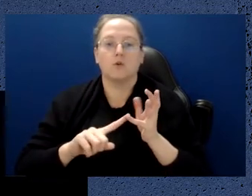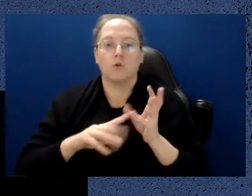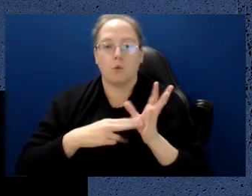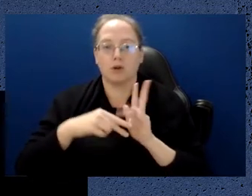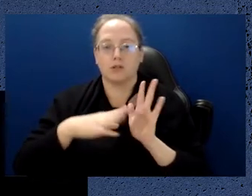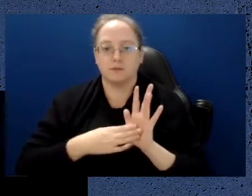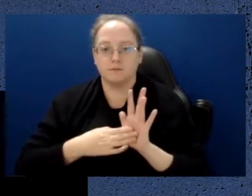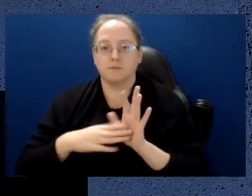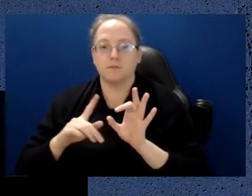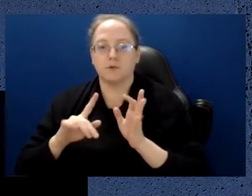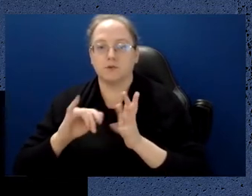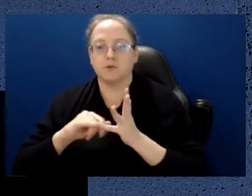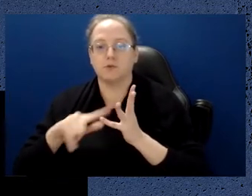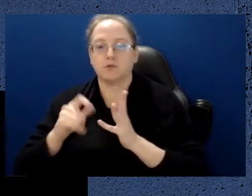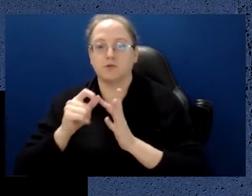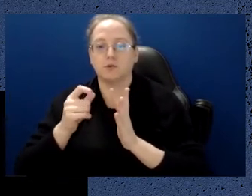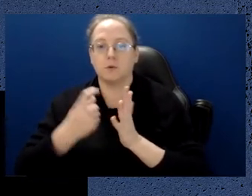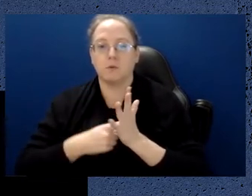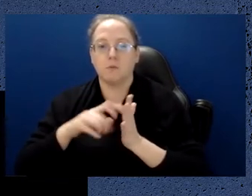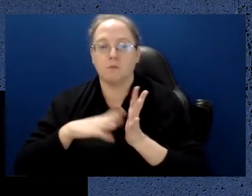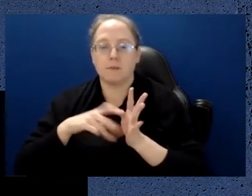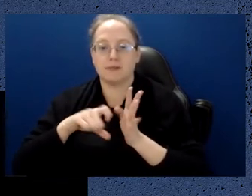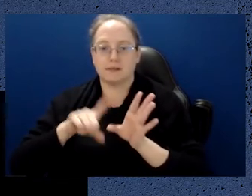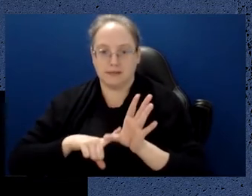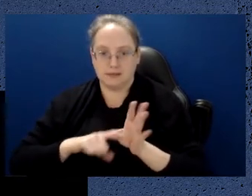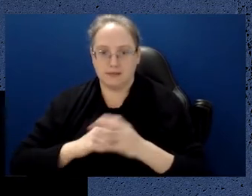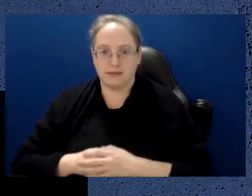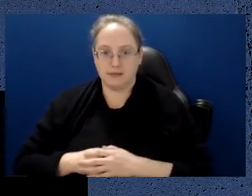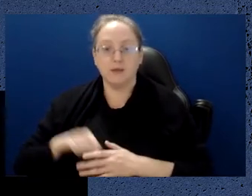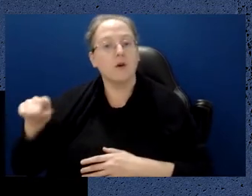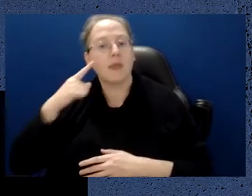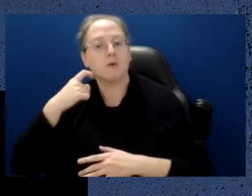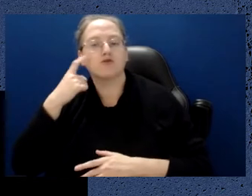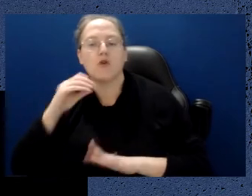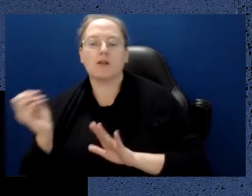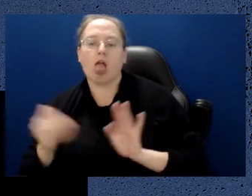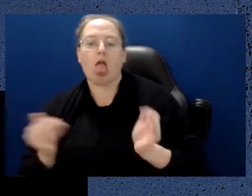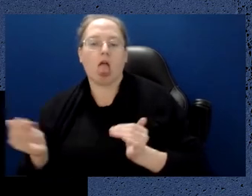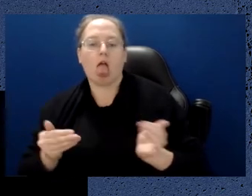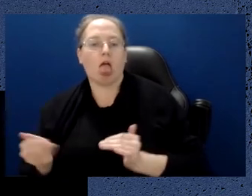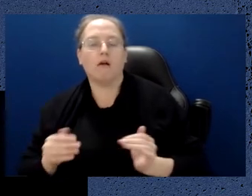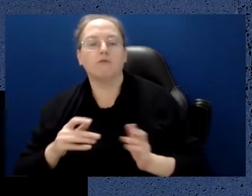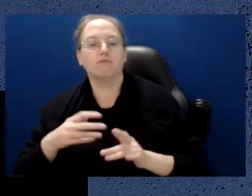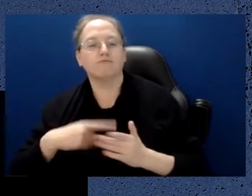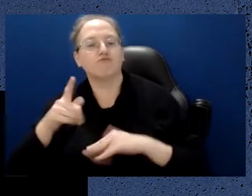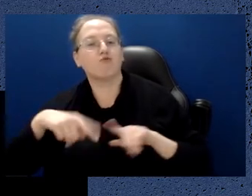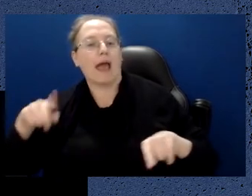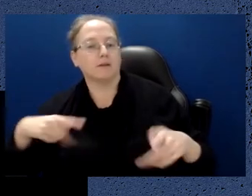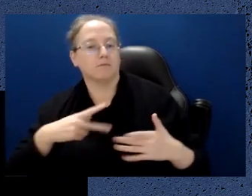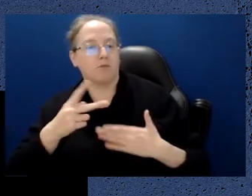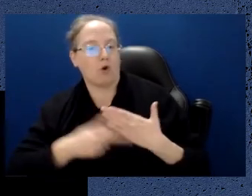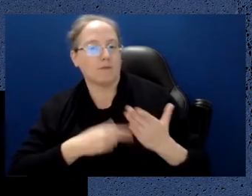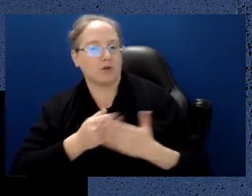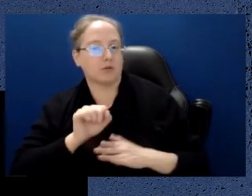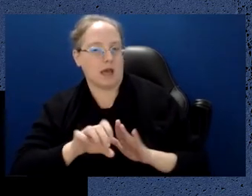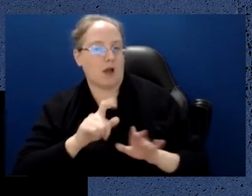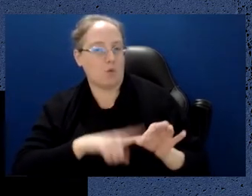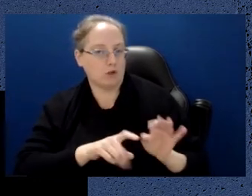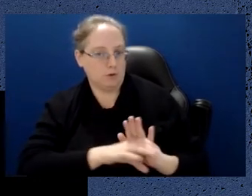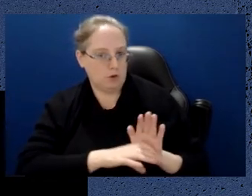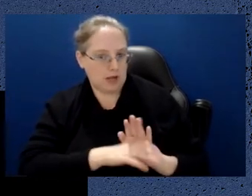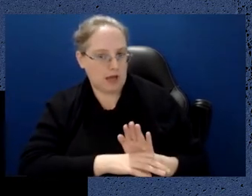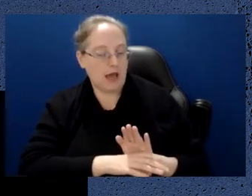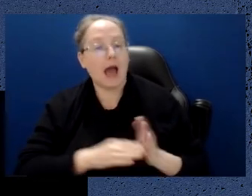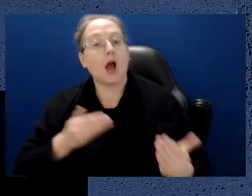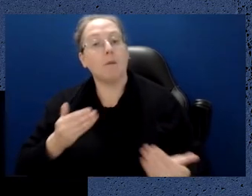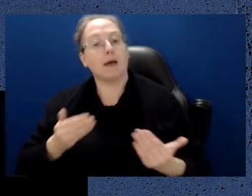programming random programs into their quantum computer and comparing how long it took to get reasonable output